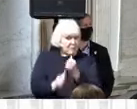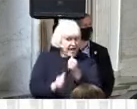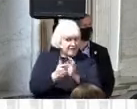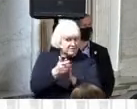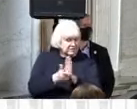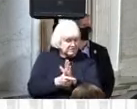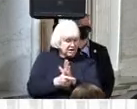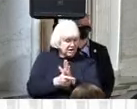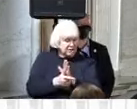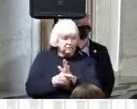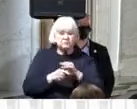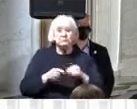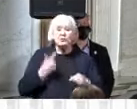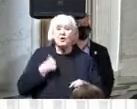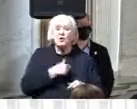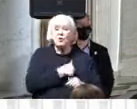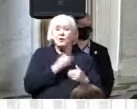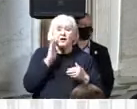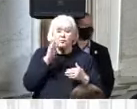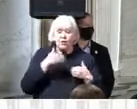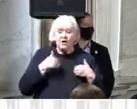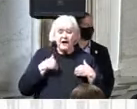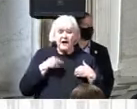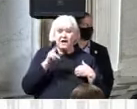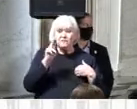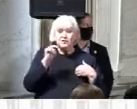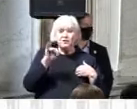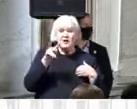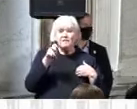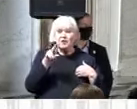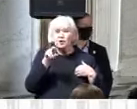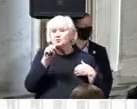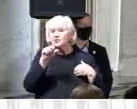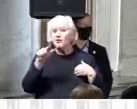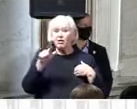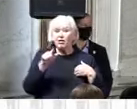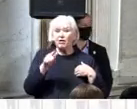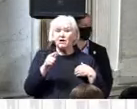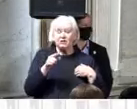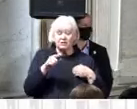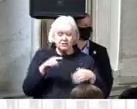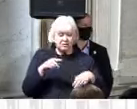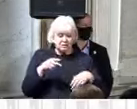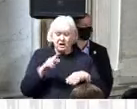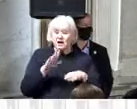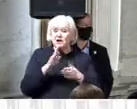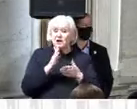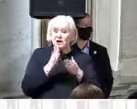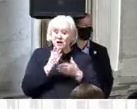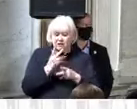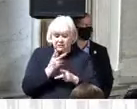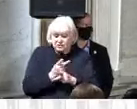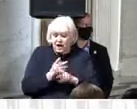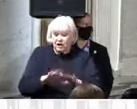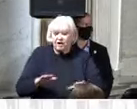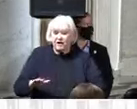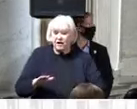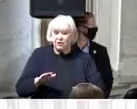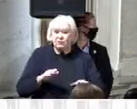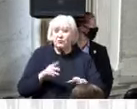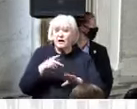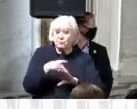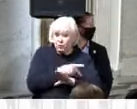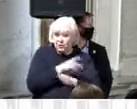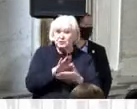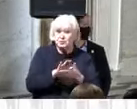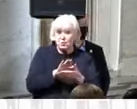a universal reality every three and four year old will have access to high quality preschool